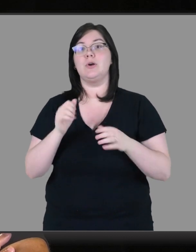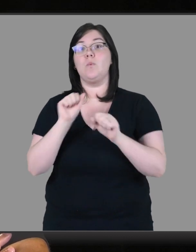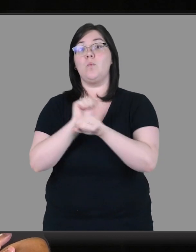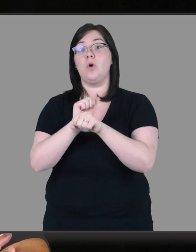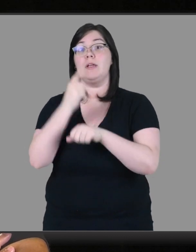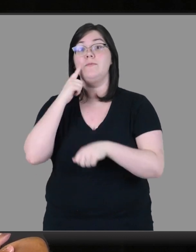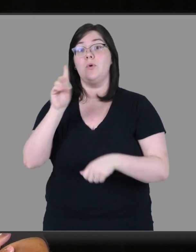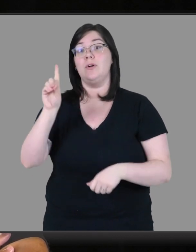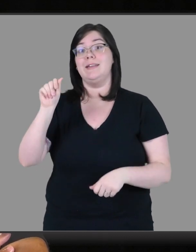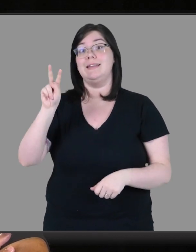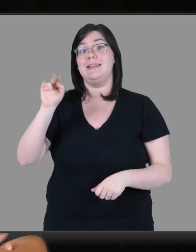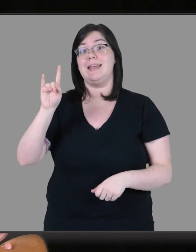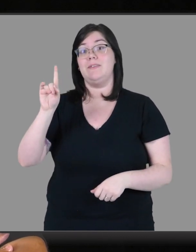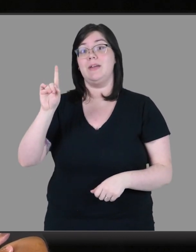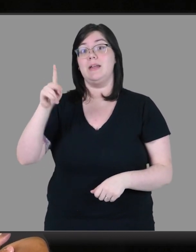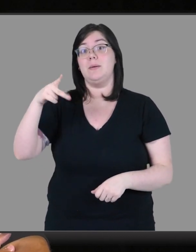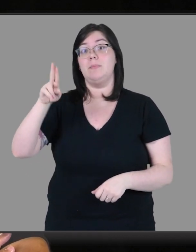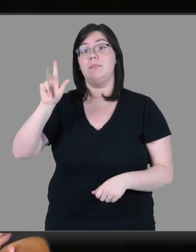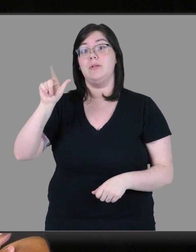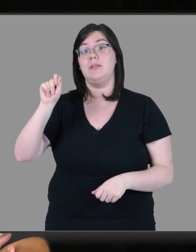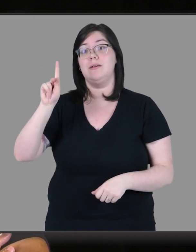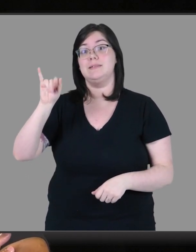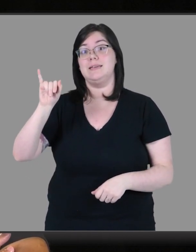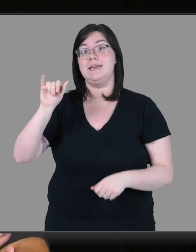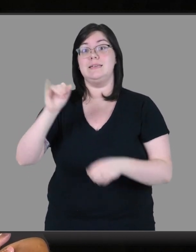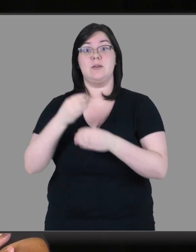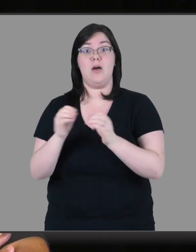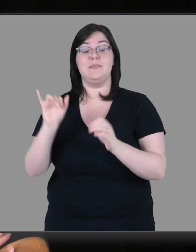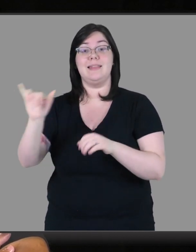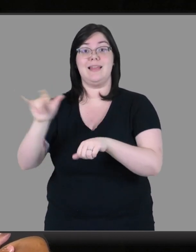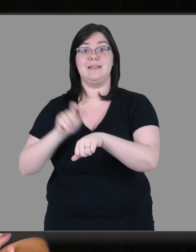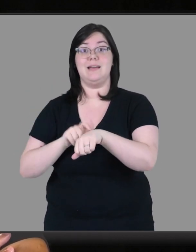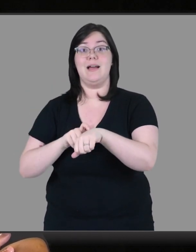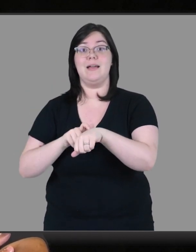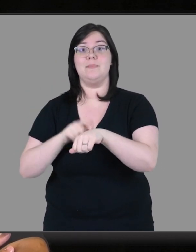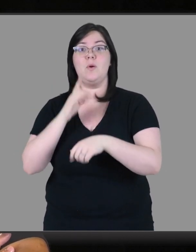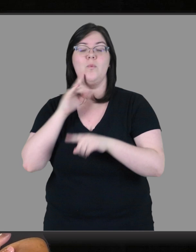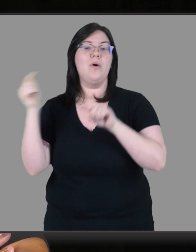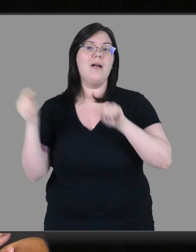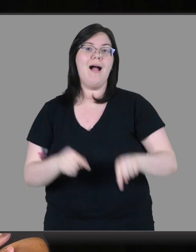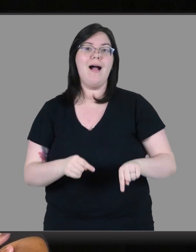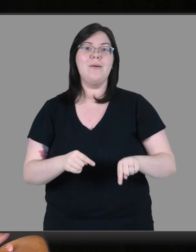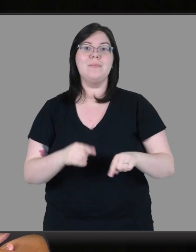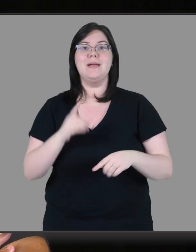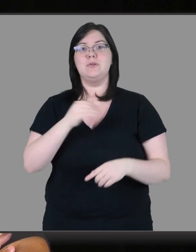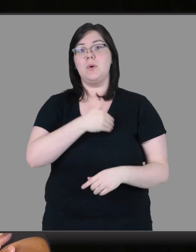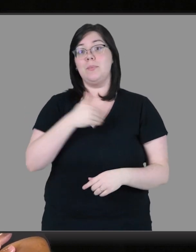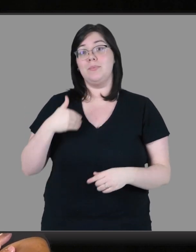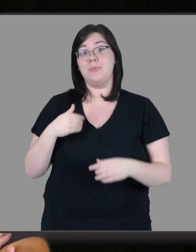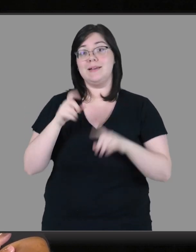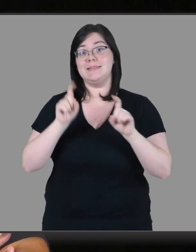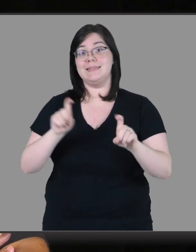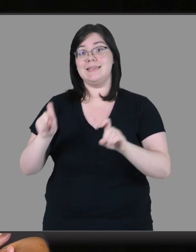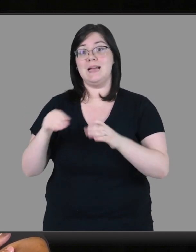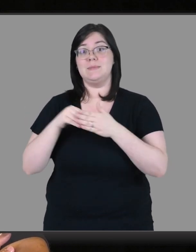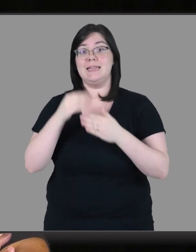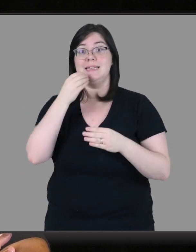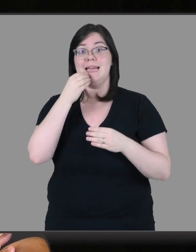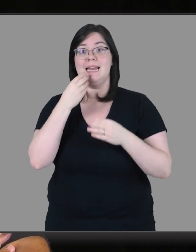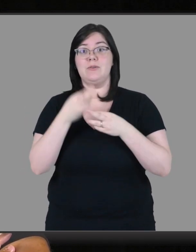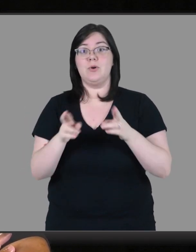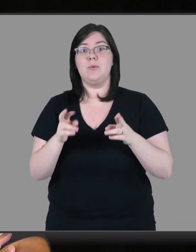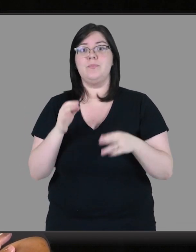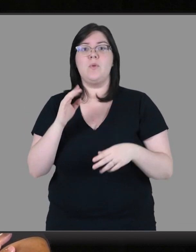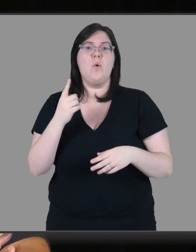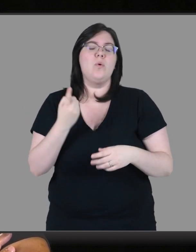Perleski's office at the time, would come in and do breast exams in the dining room. Or, you know, or